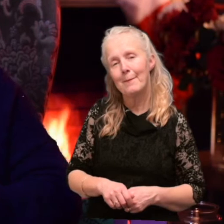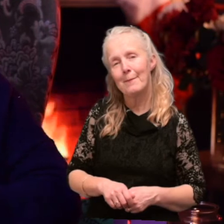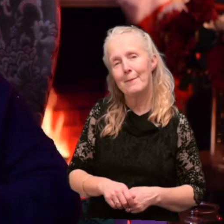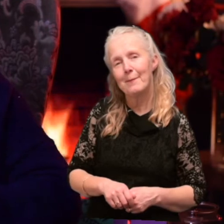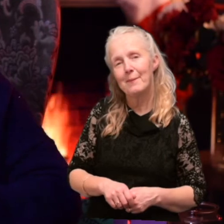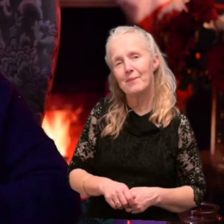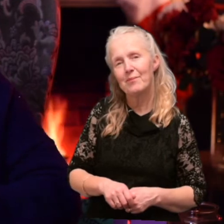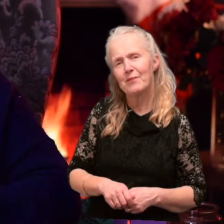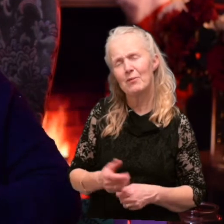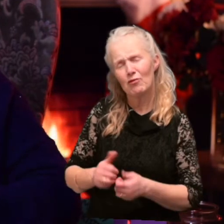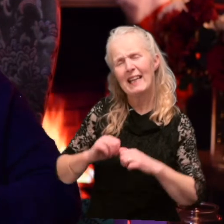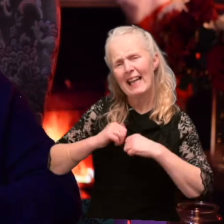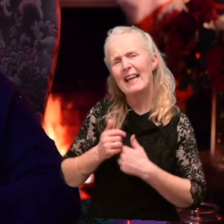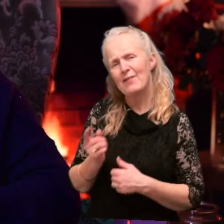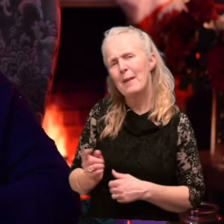I was really kind of him.